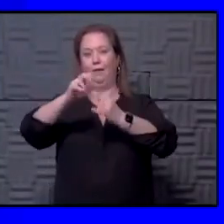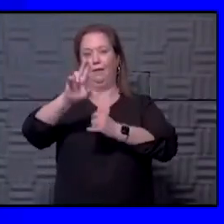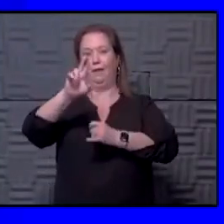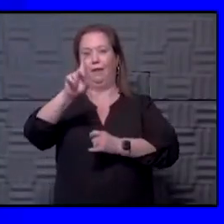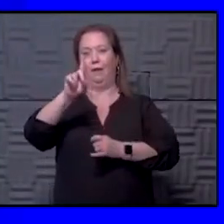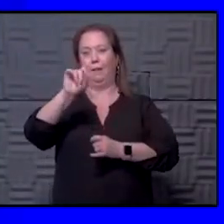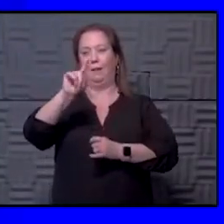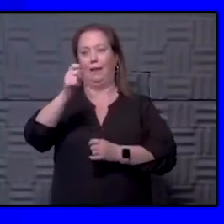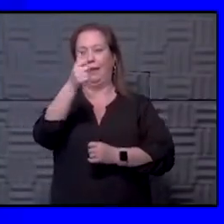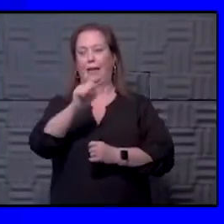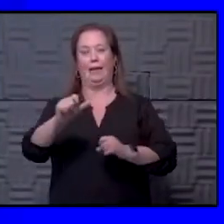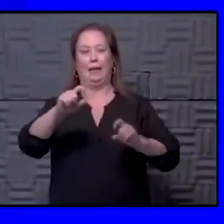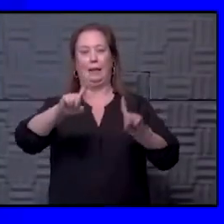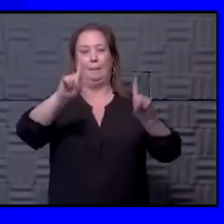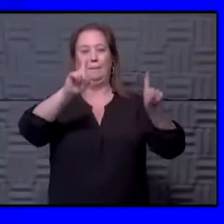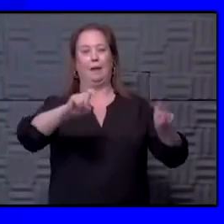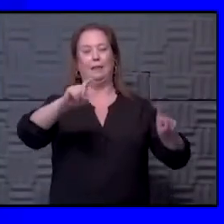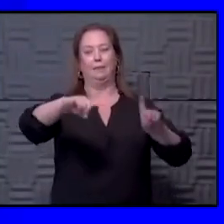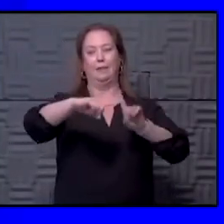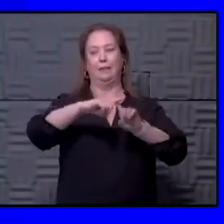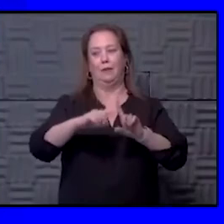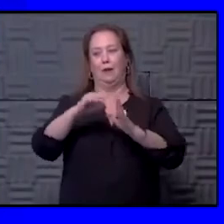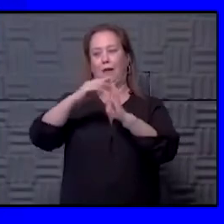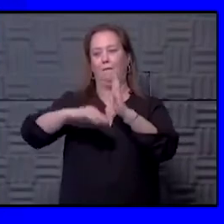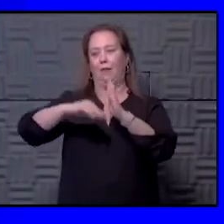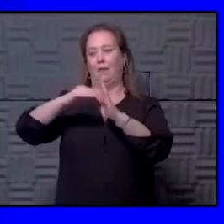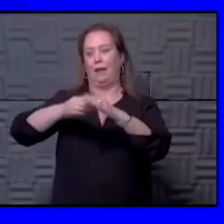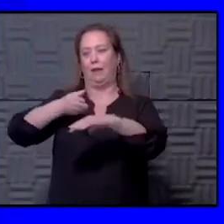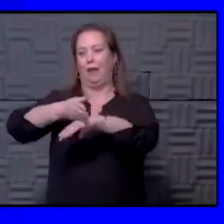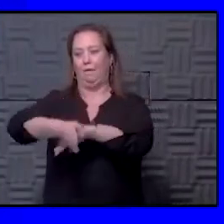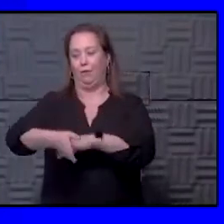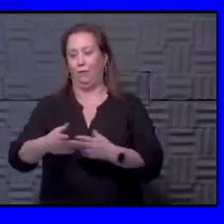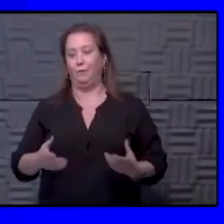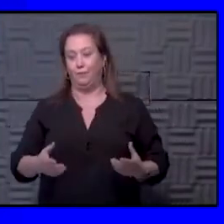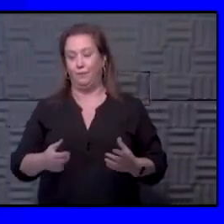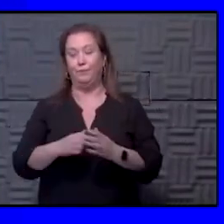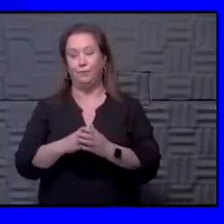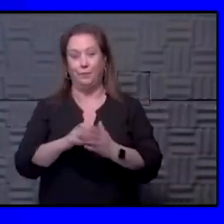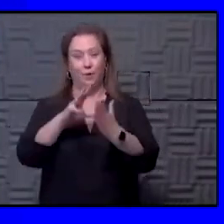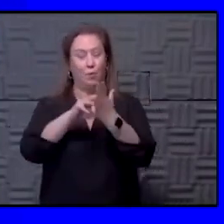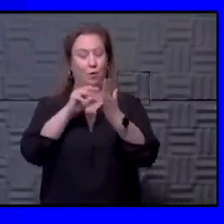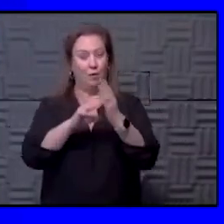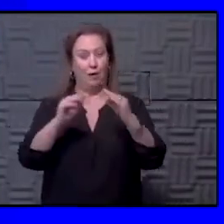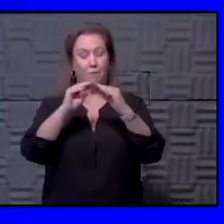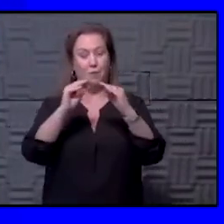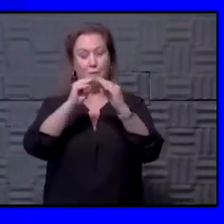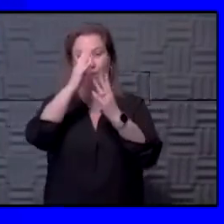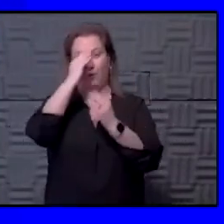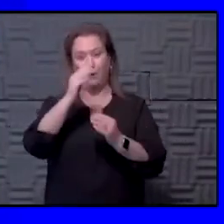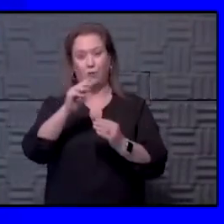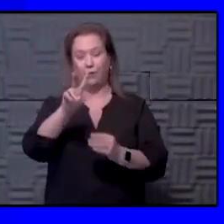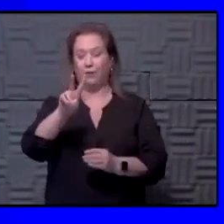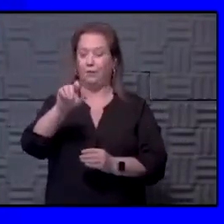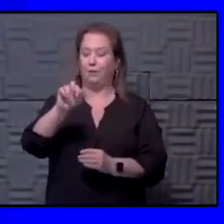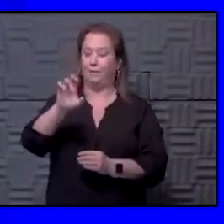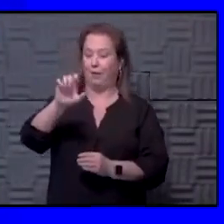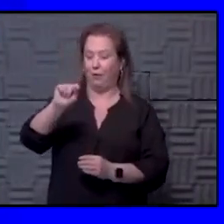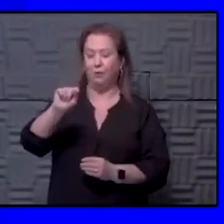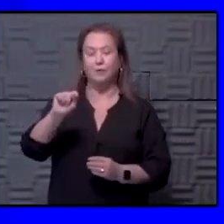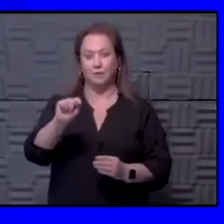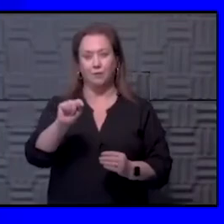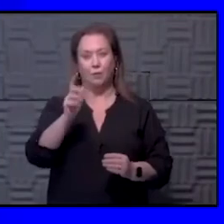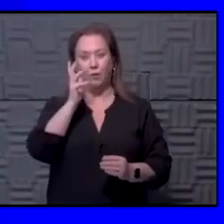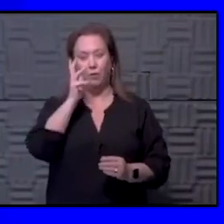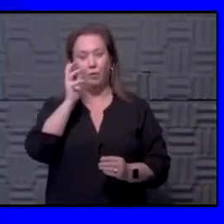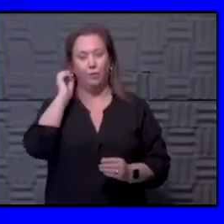on any teams that test positive, so I'll fill mine out here just after this. But, you know, we're going to be learning more and more information about the variants. We know